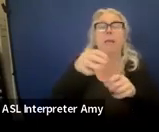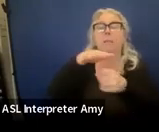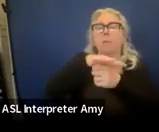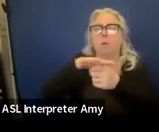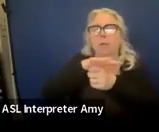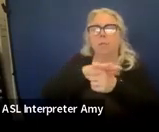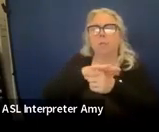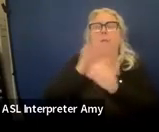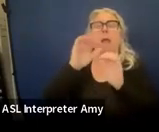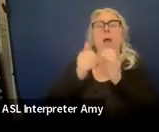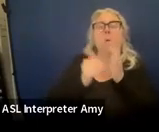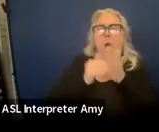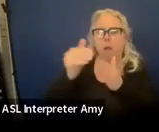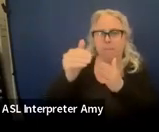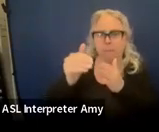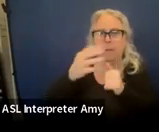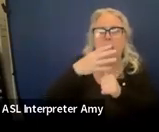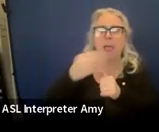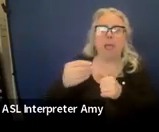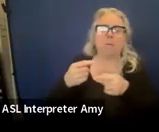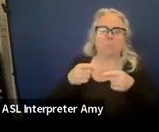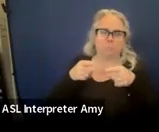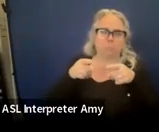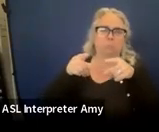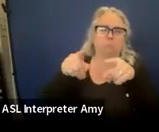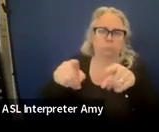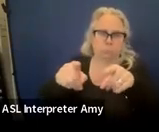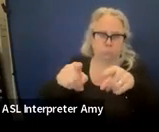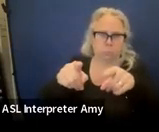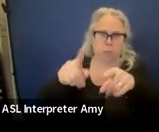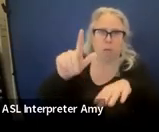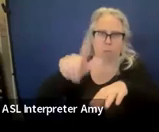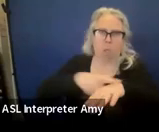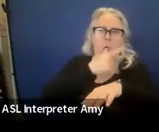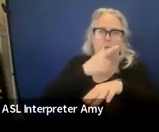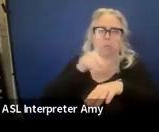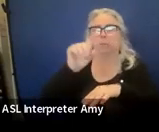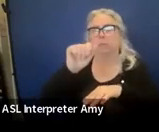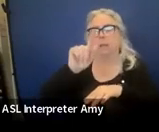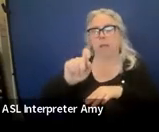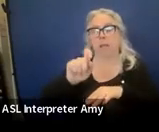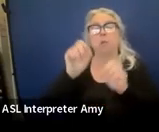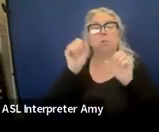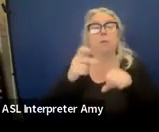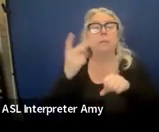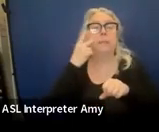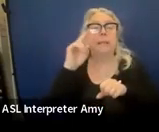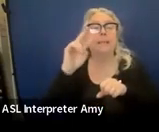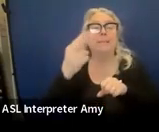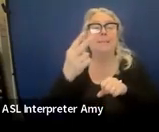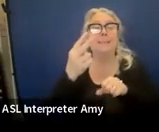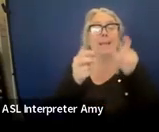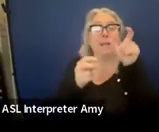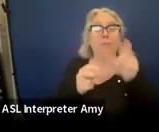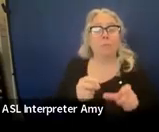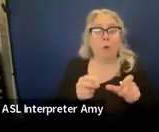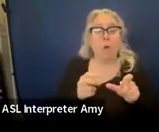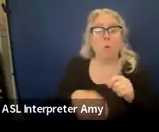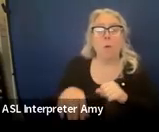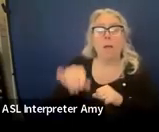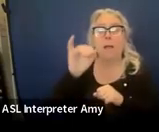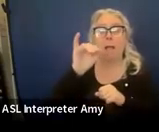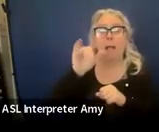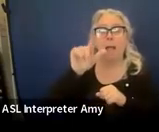frequency, and that duration date. You can also see here in the second row, there's an ILAP, which is an Individual